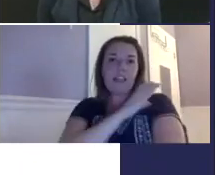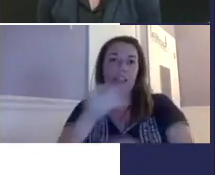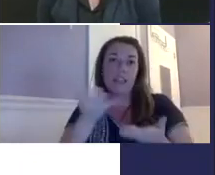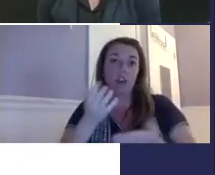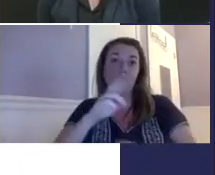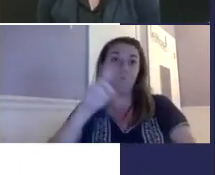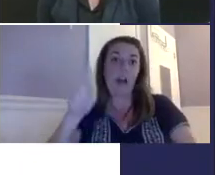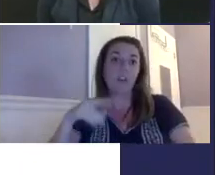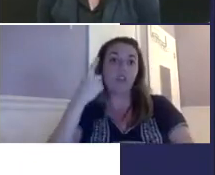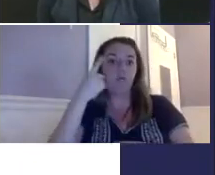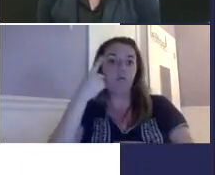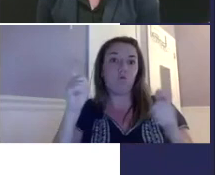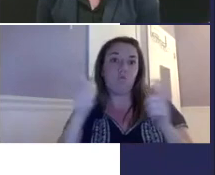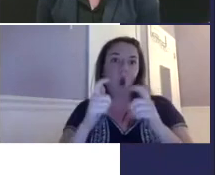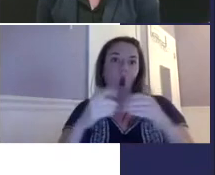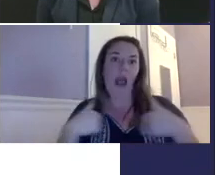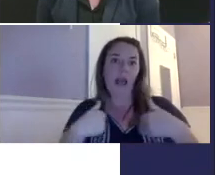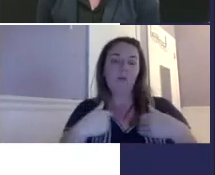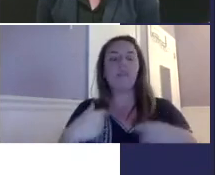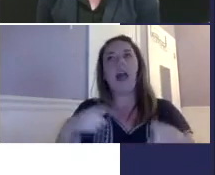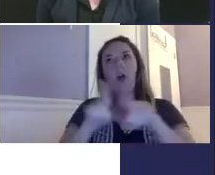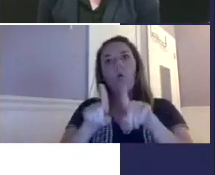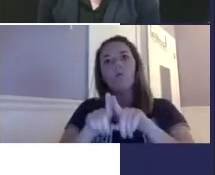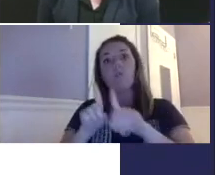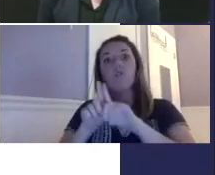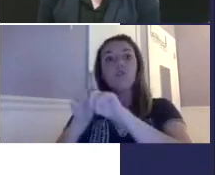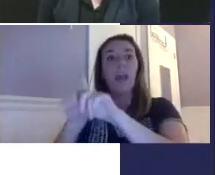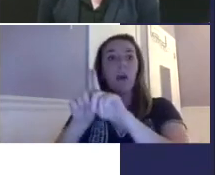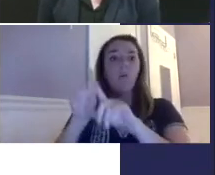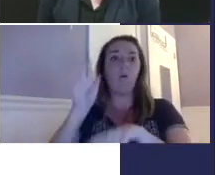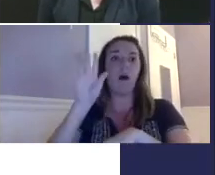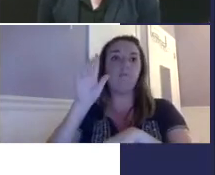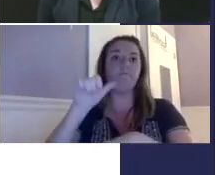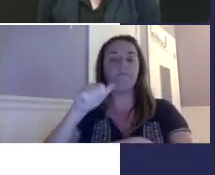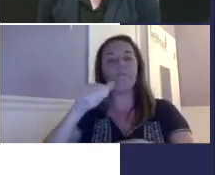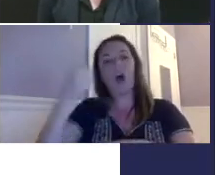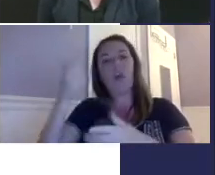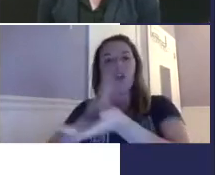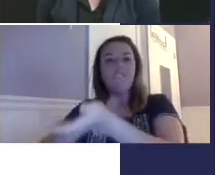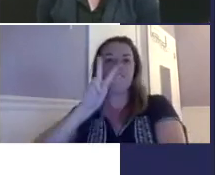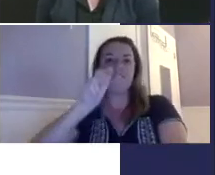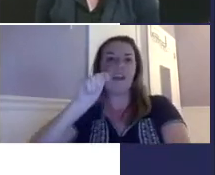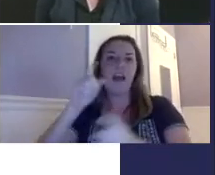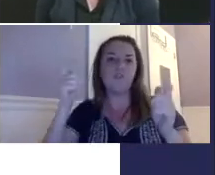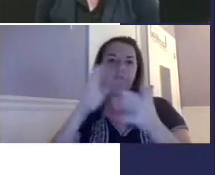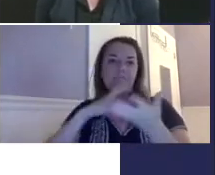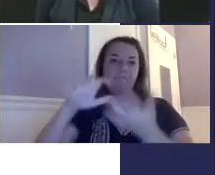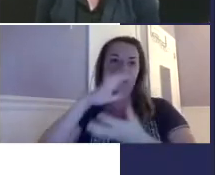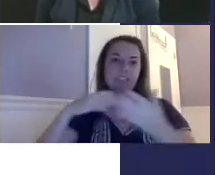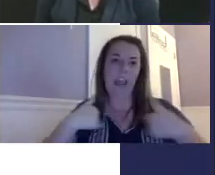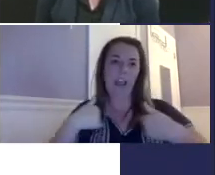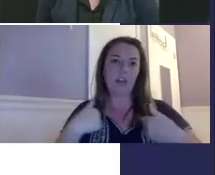I also attended vet clinicals here in Rochester. I work at a small animal clinic, and I've shadowed other